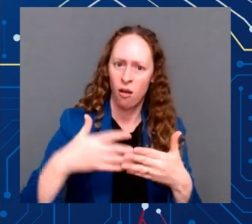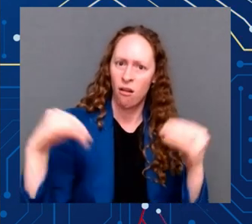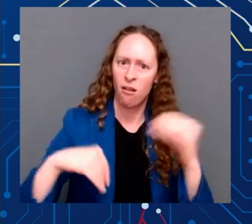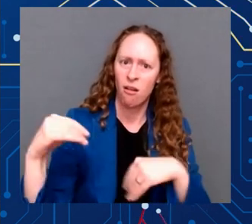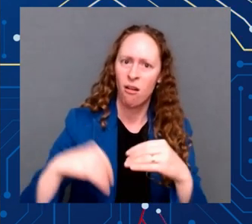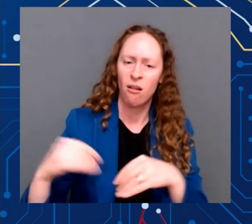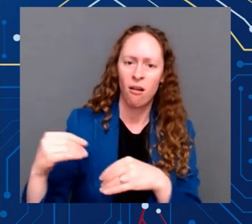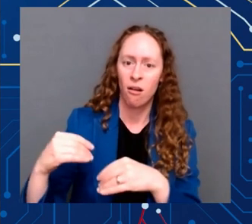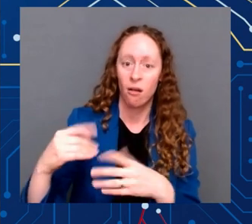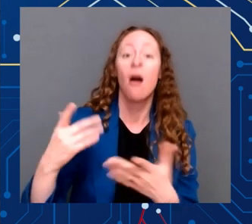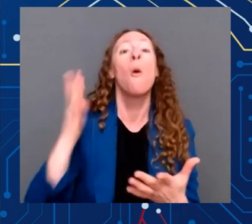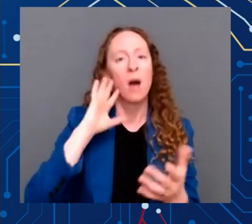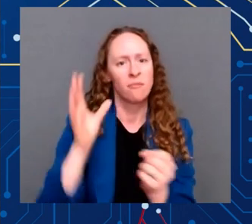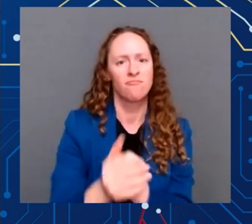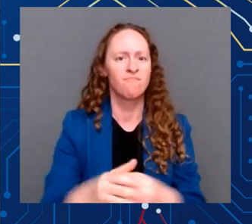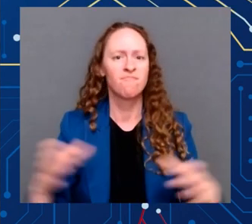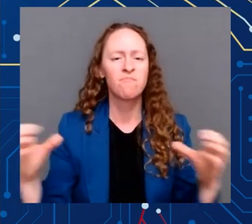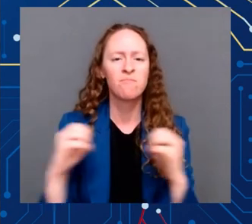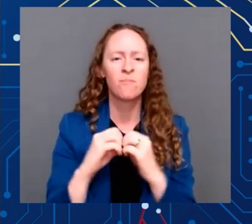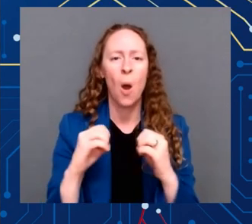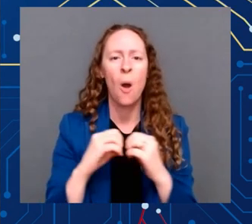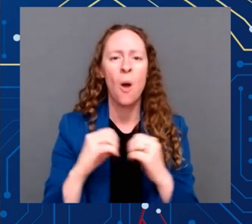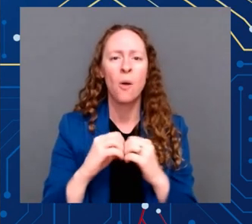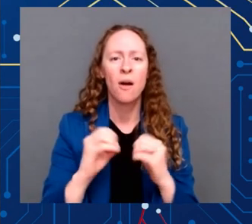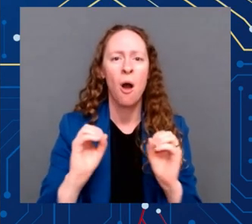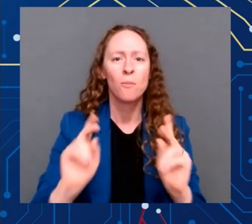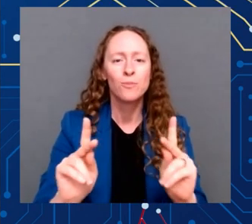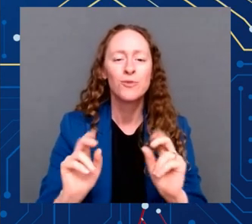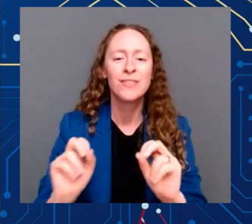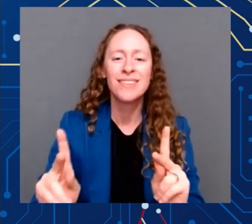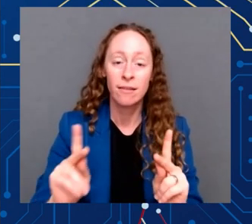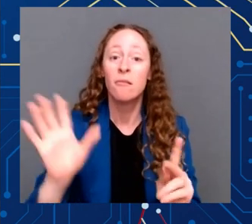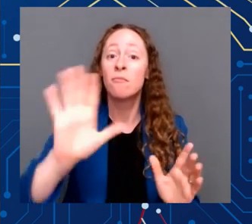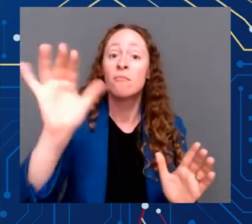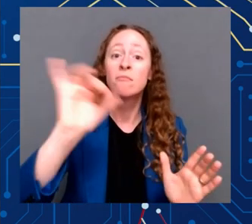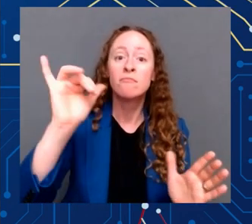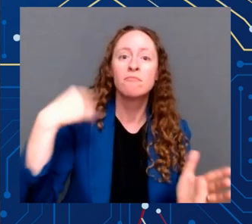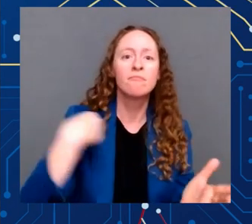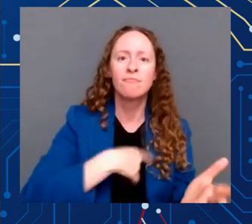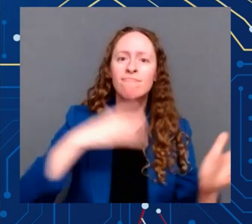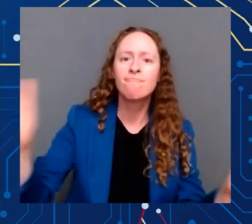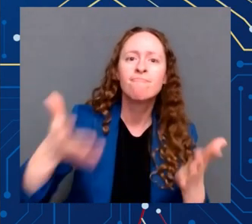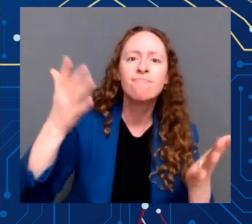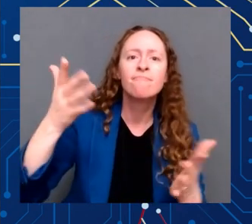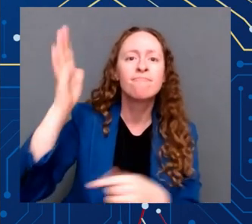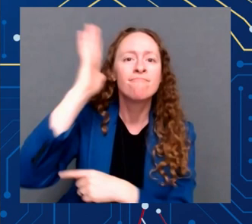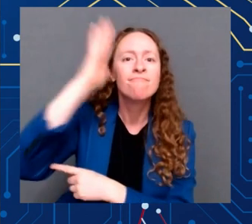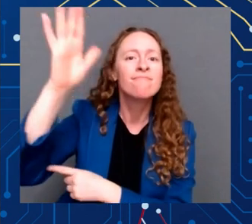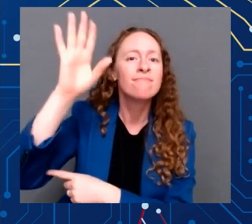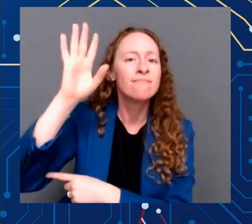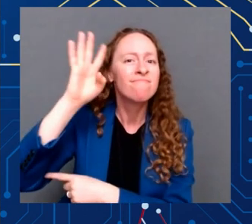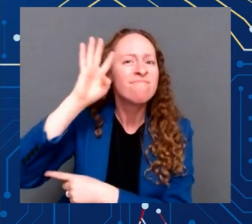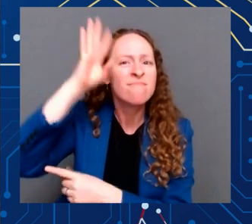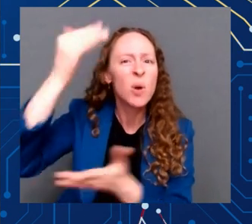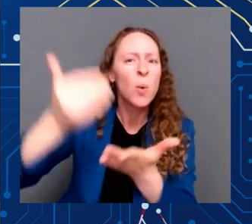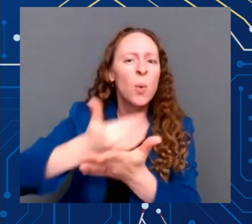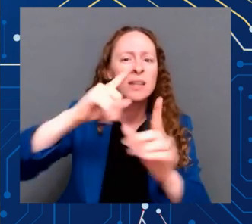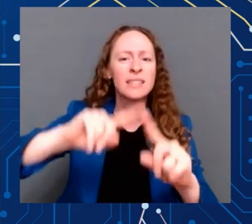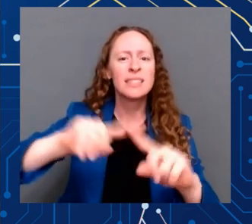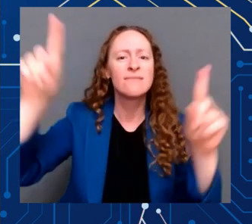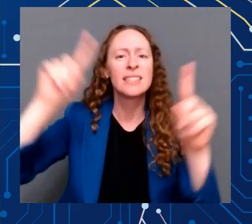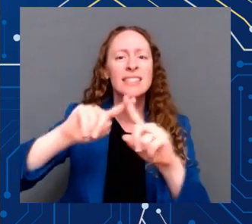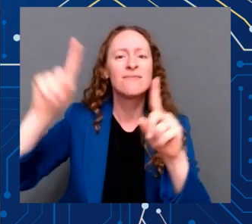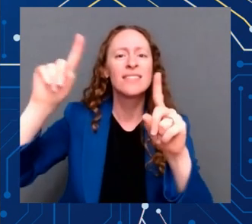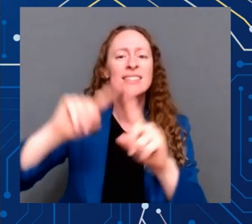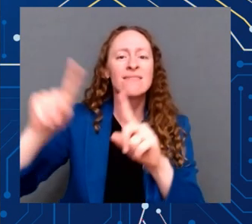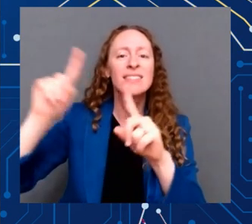leadership for the future. For generations, America has been the beacon of excellence to the world in